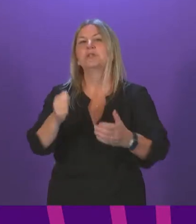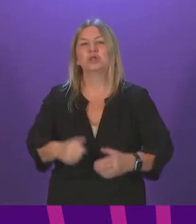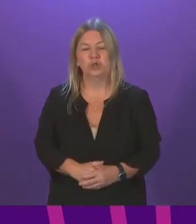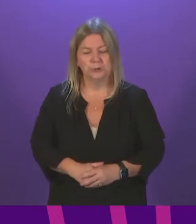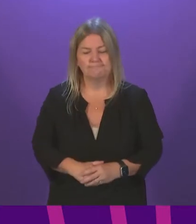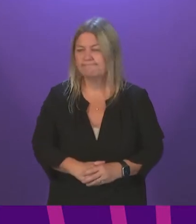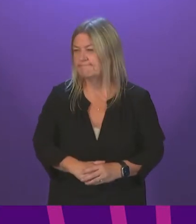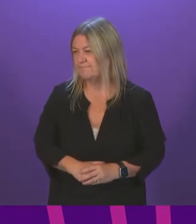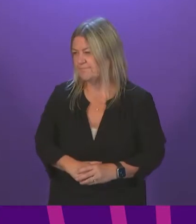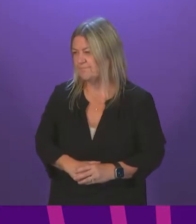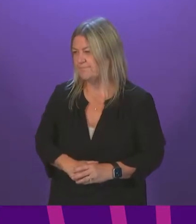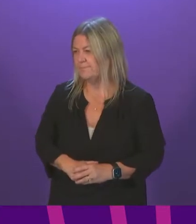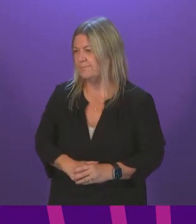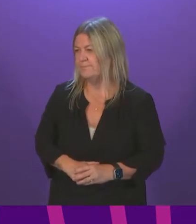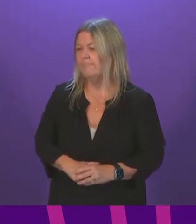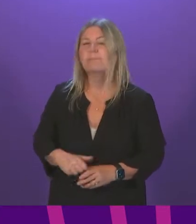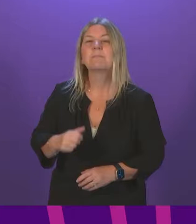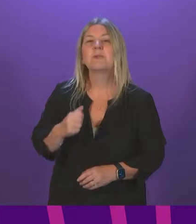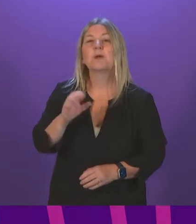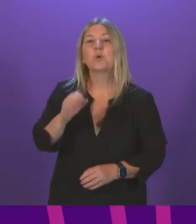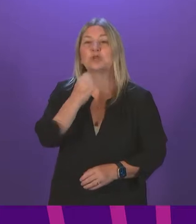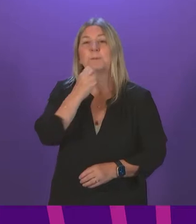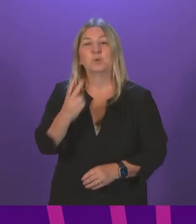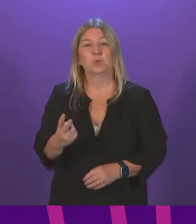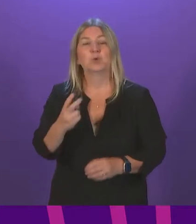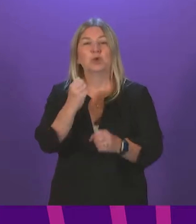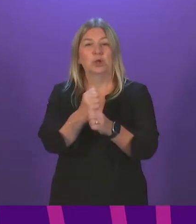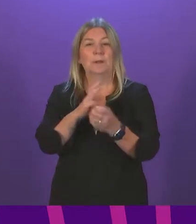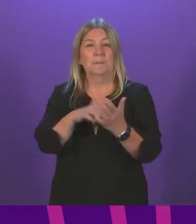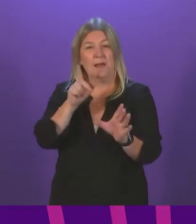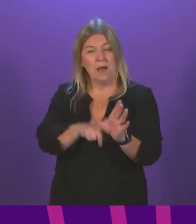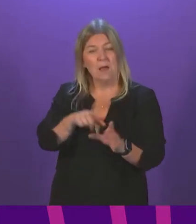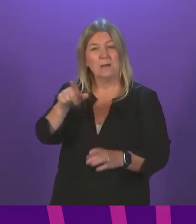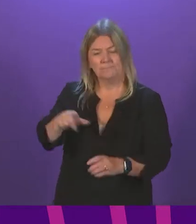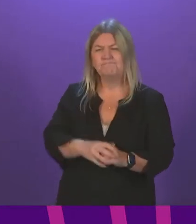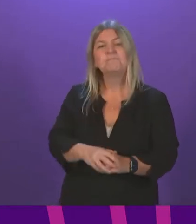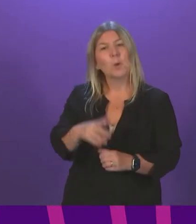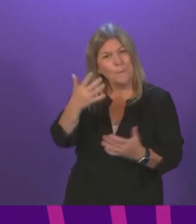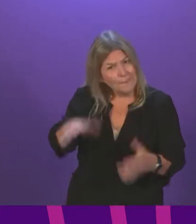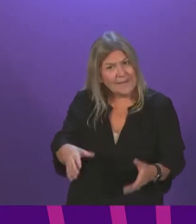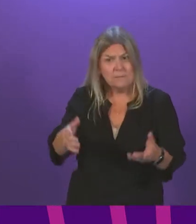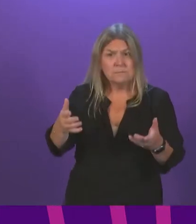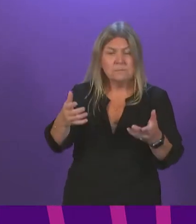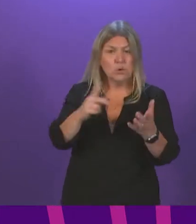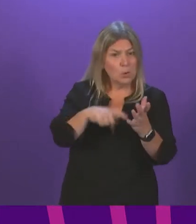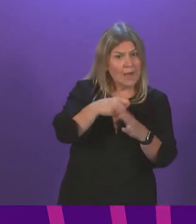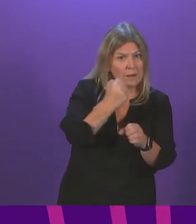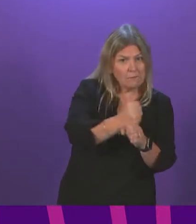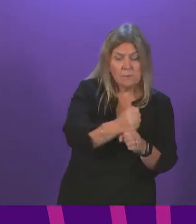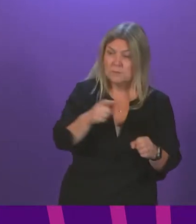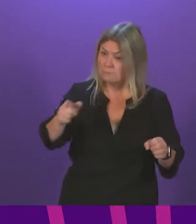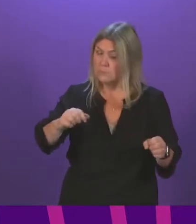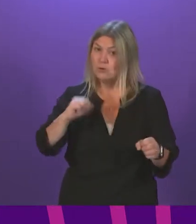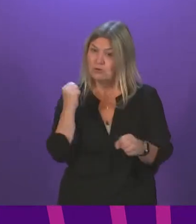Julian Mackay. Thank you, Presiding Officer. To ask the Scottish Government whether it is in discussions with the UK Government regarding its decision to